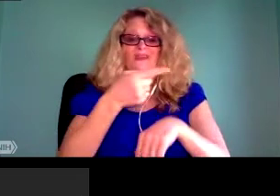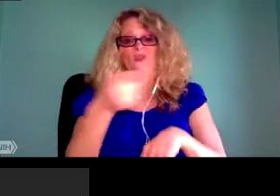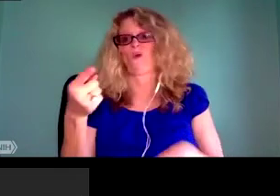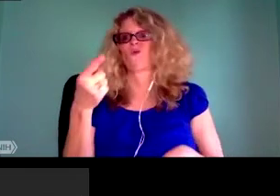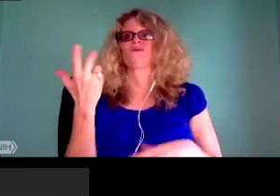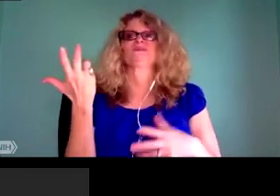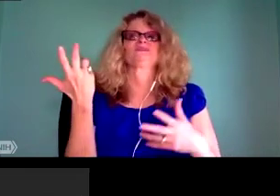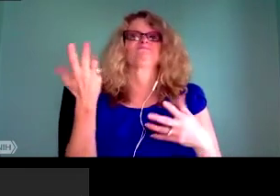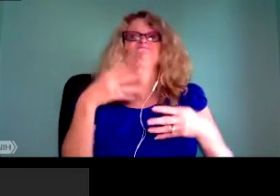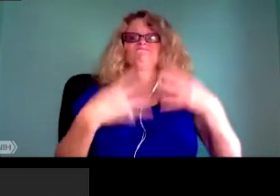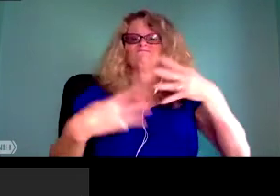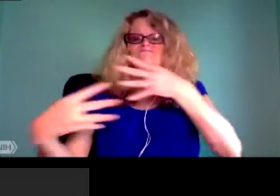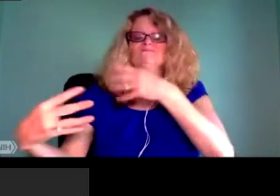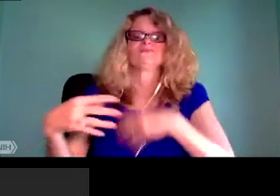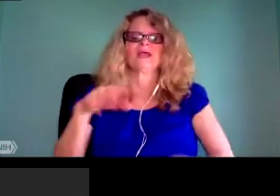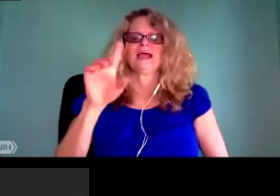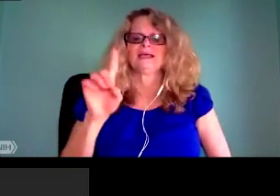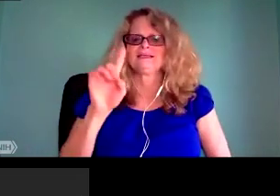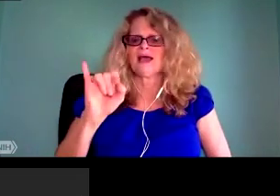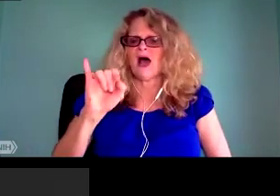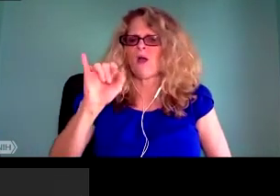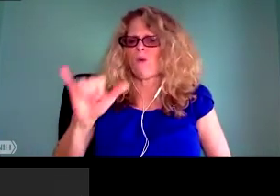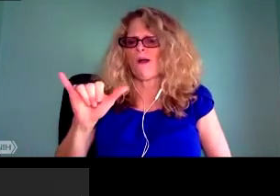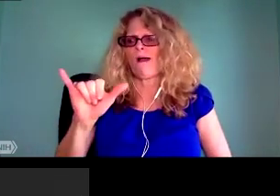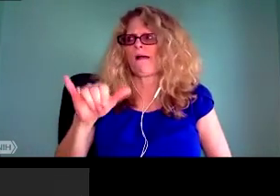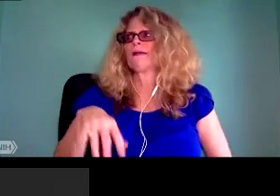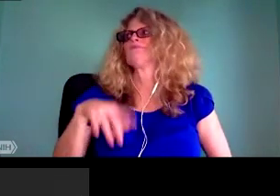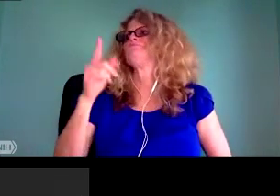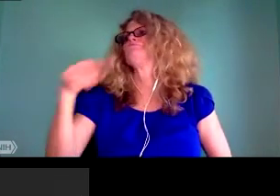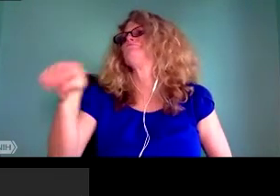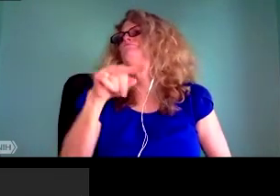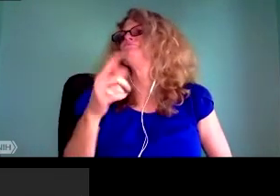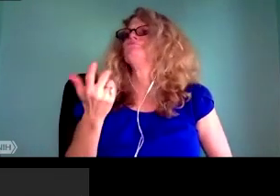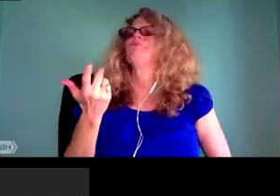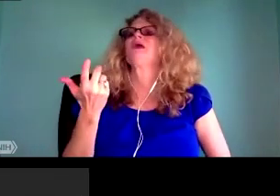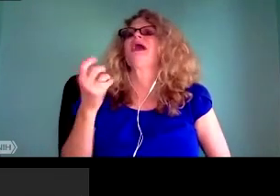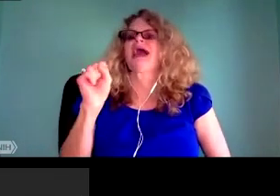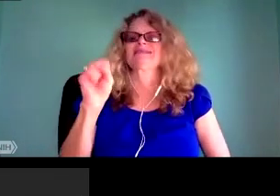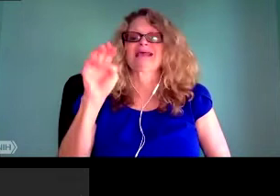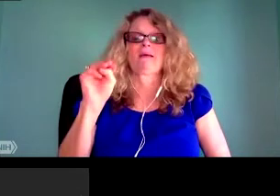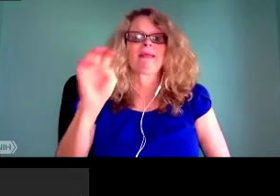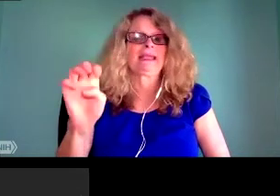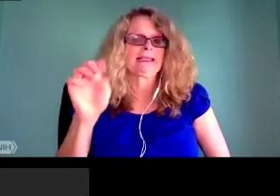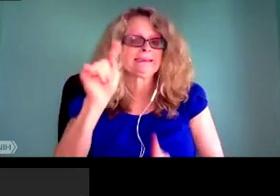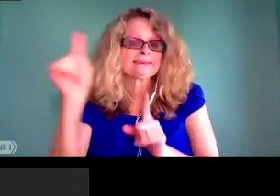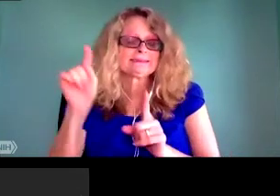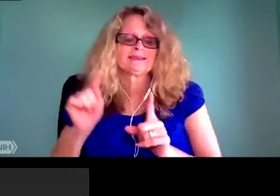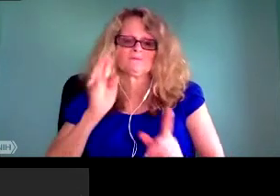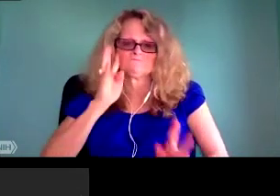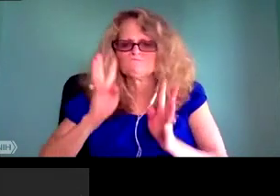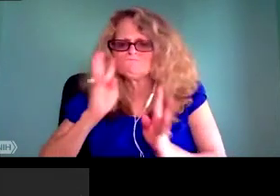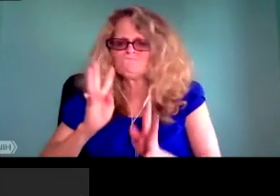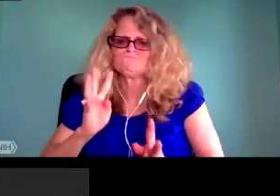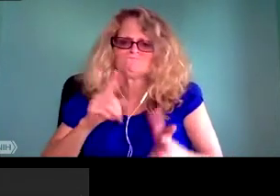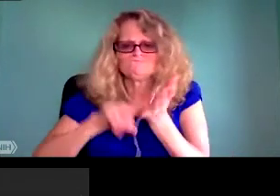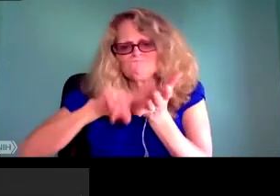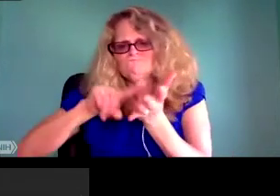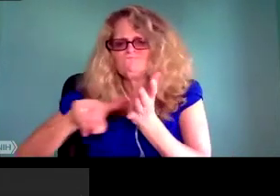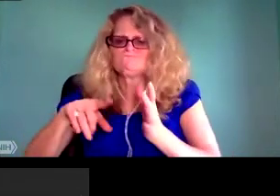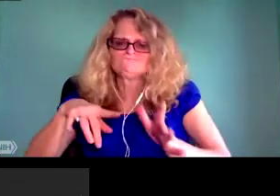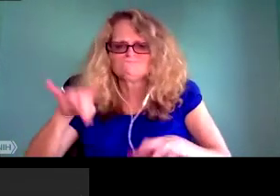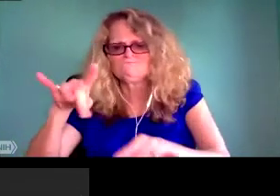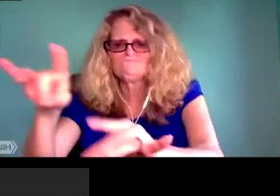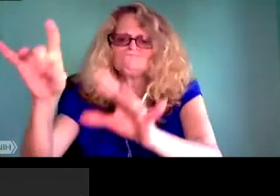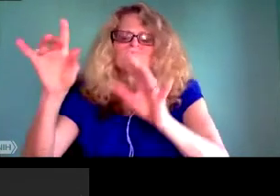you know, we used to have these books, phone books, if you will, of URLs. I know some of you on this call know what I'm talking about, I remember that those